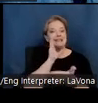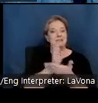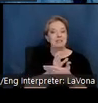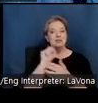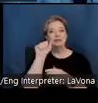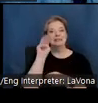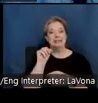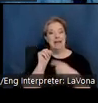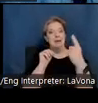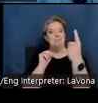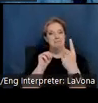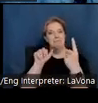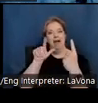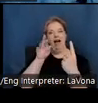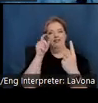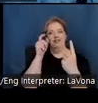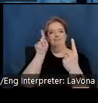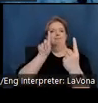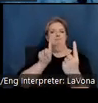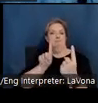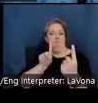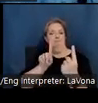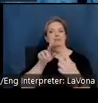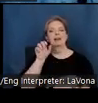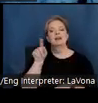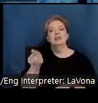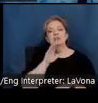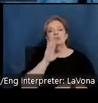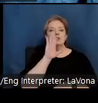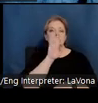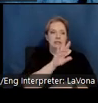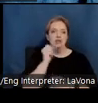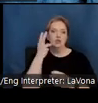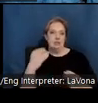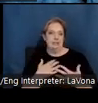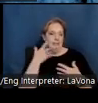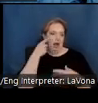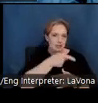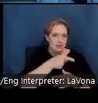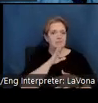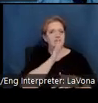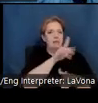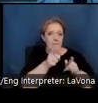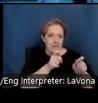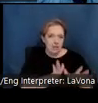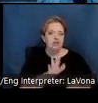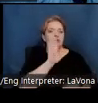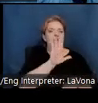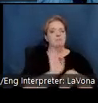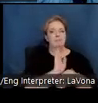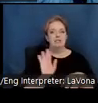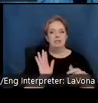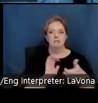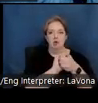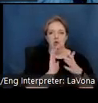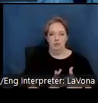She was his muse, his manager, and his business partner. One day, while still working out of their garage,